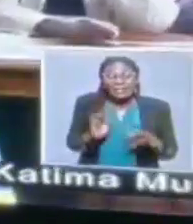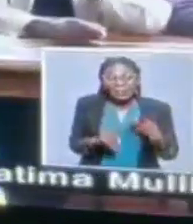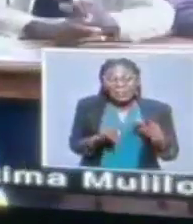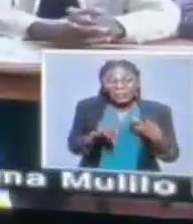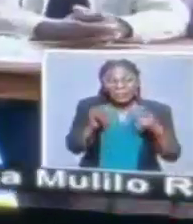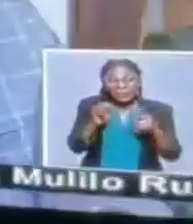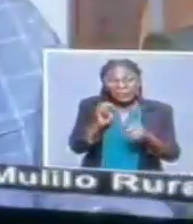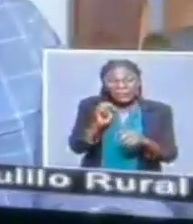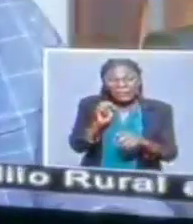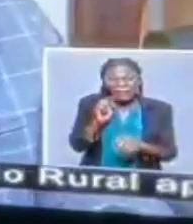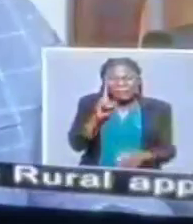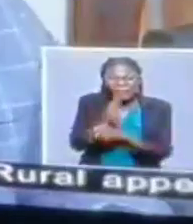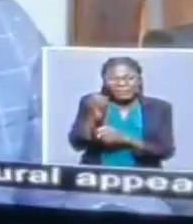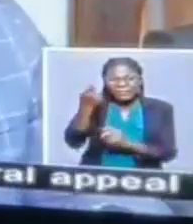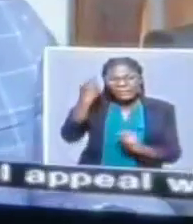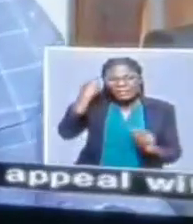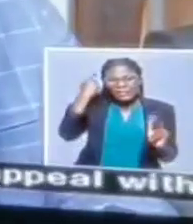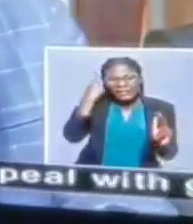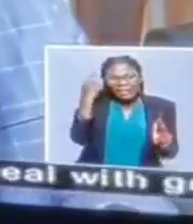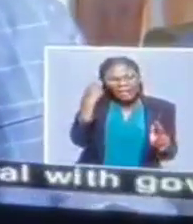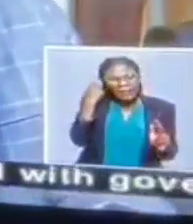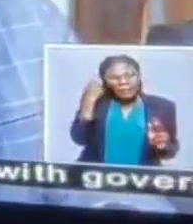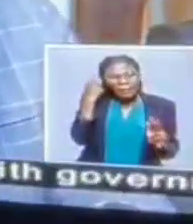Sam Makekani.